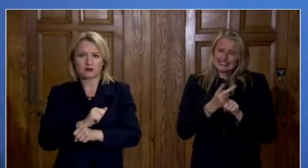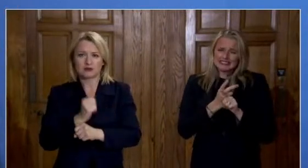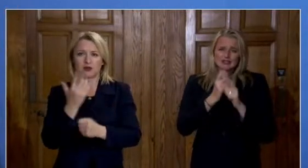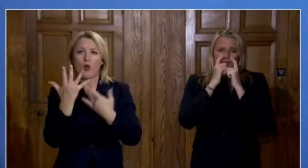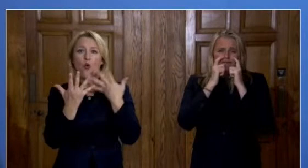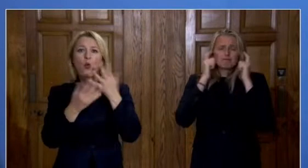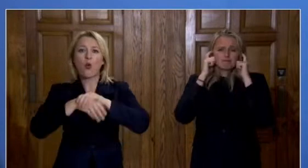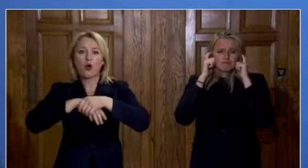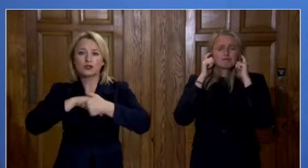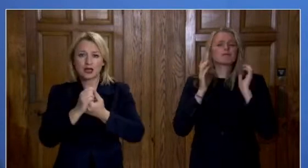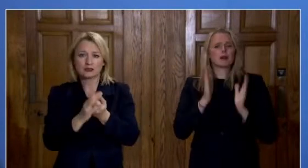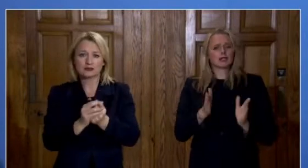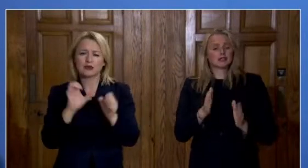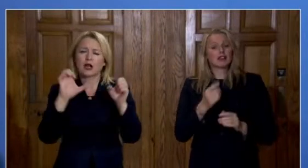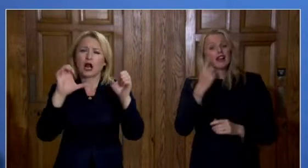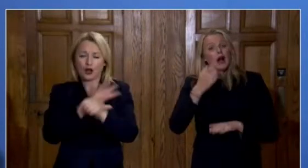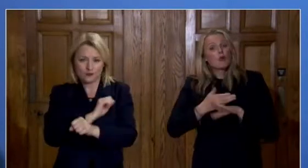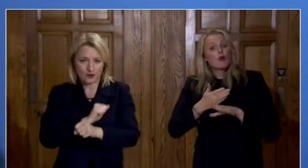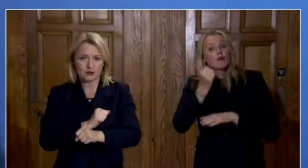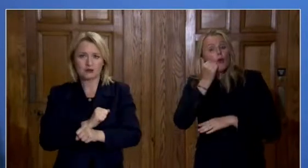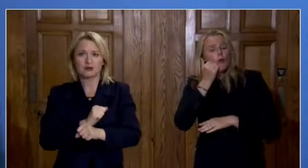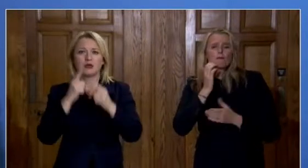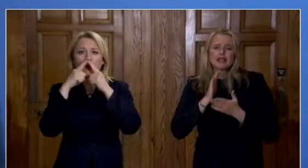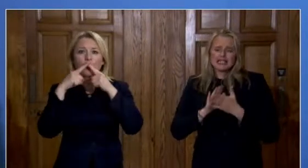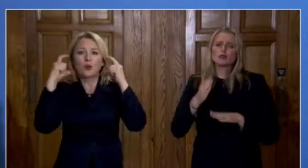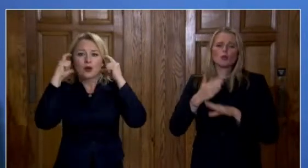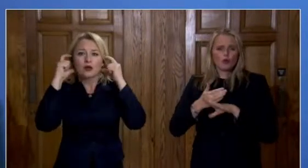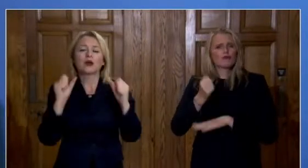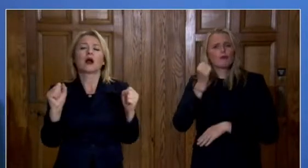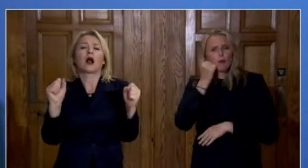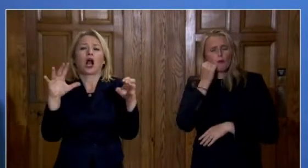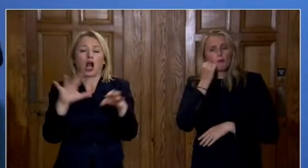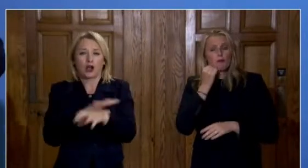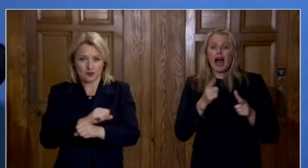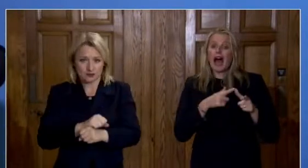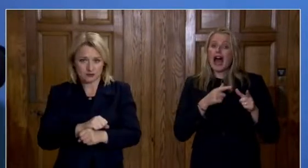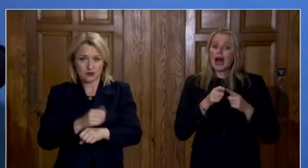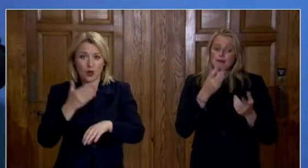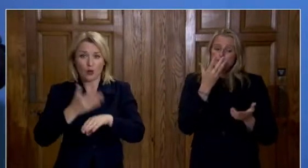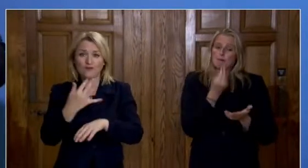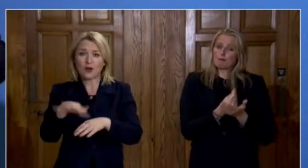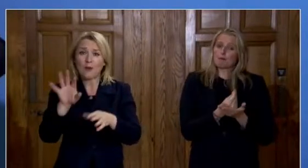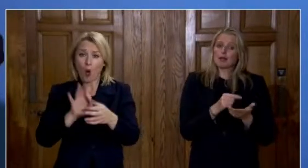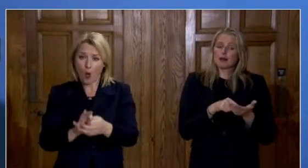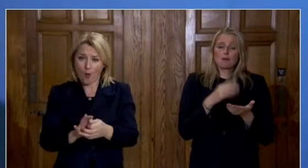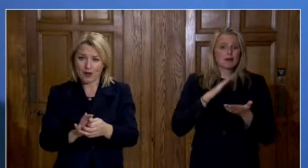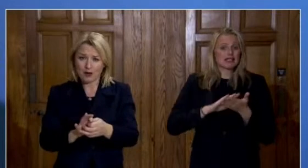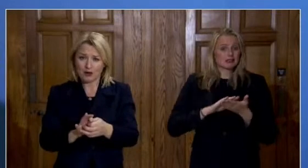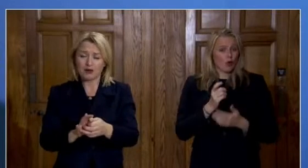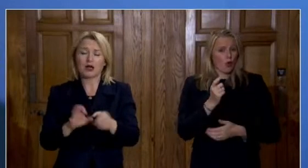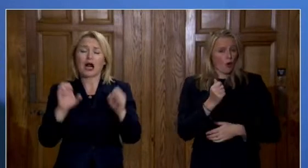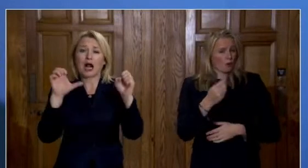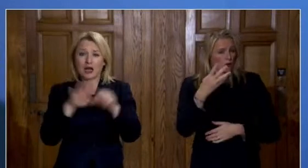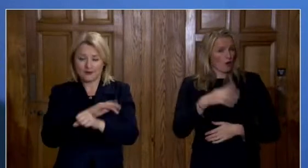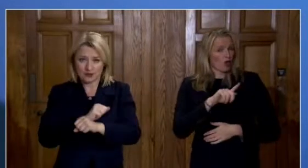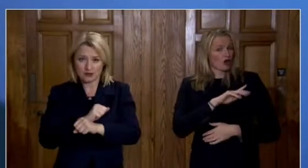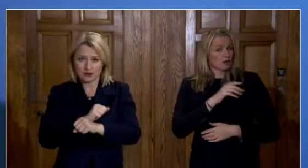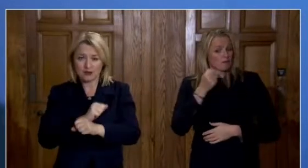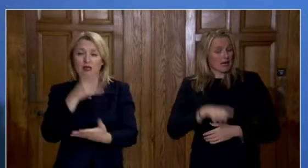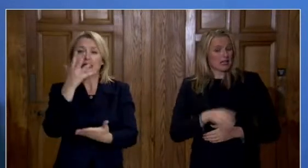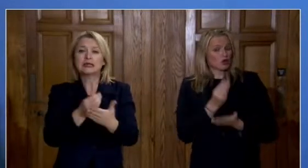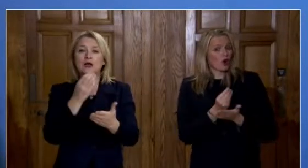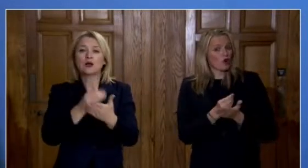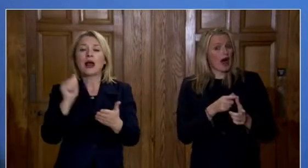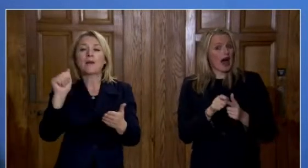Work from home if you can. Download the stop COVID-NI app. Nearly 400,000 of you have. And